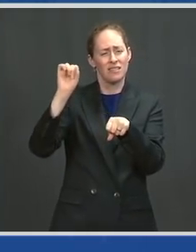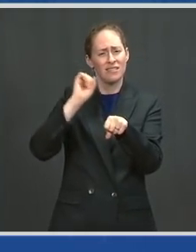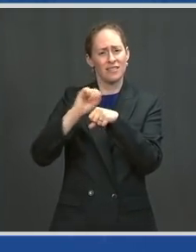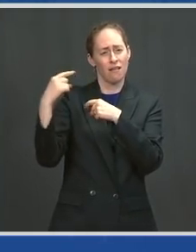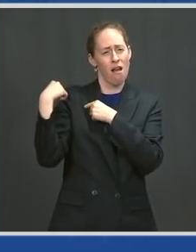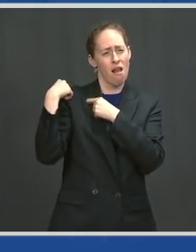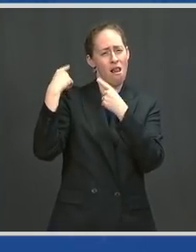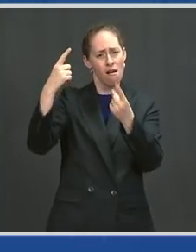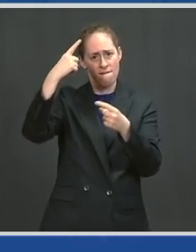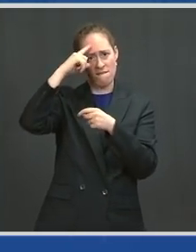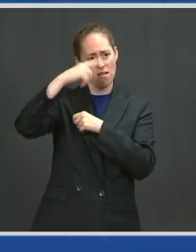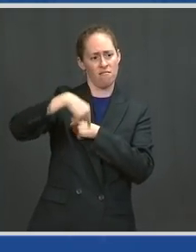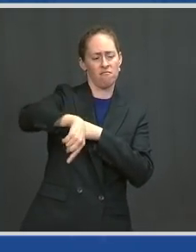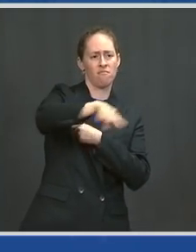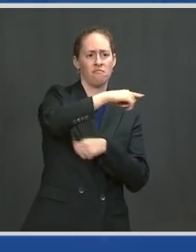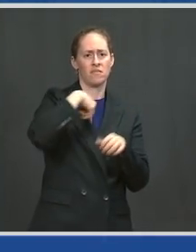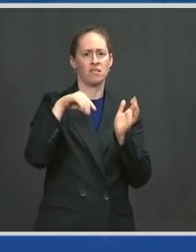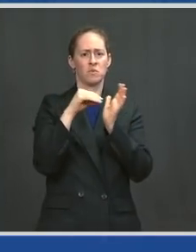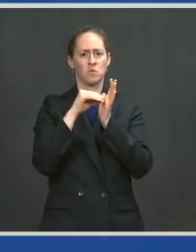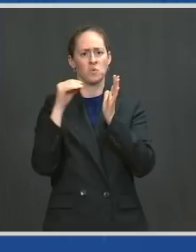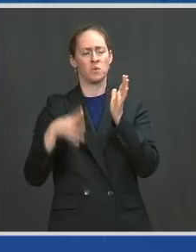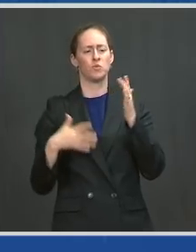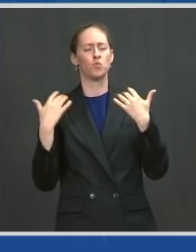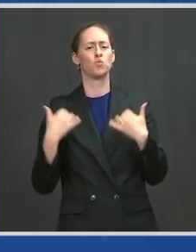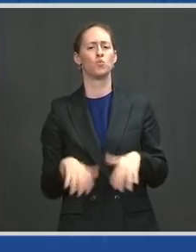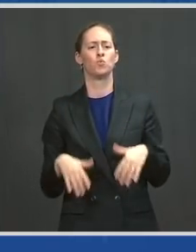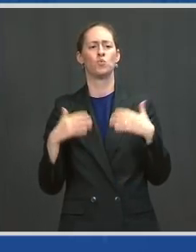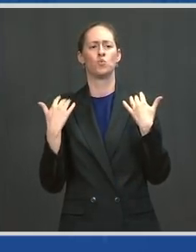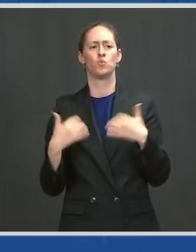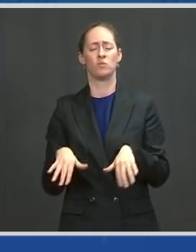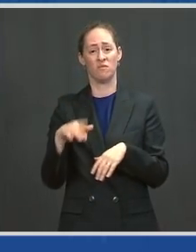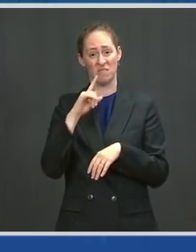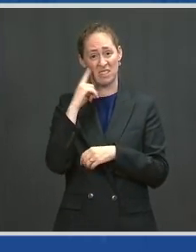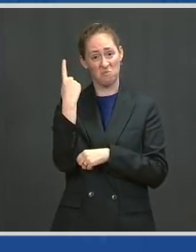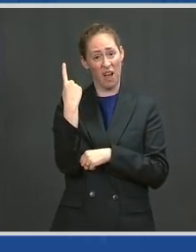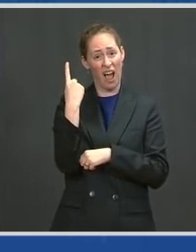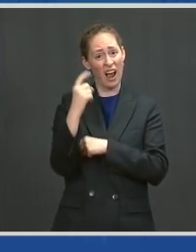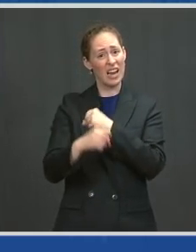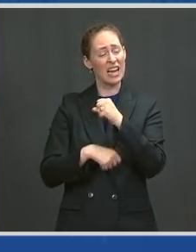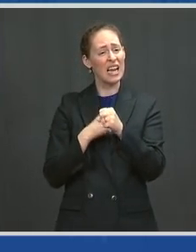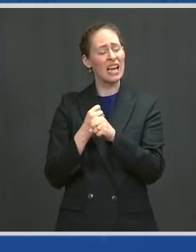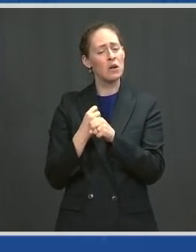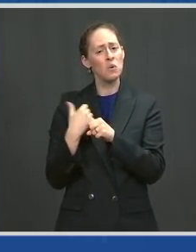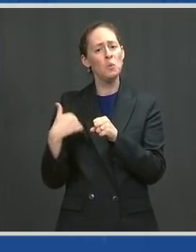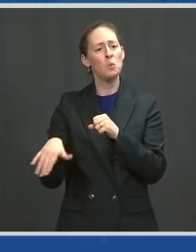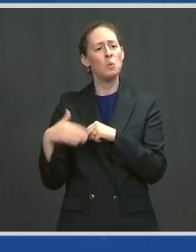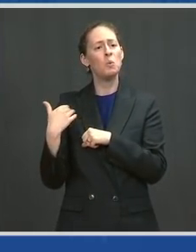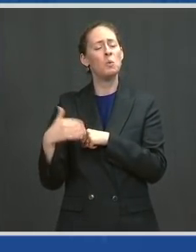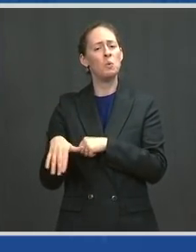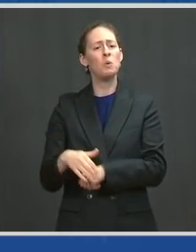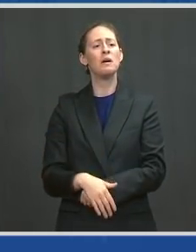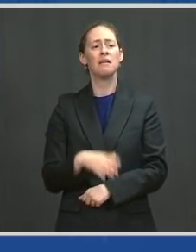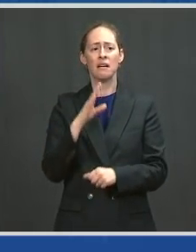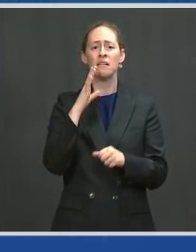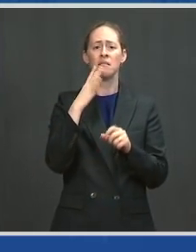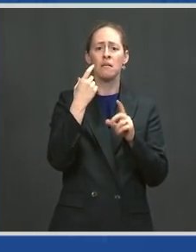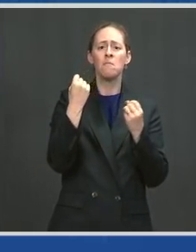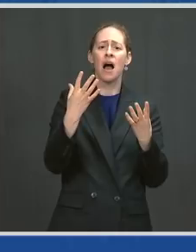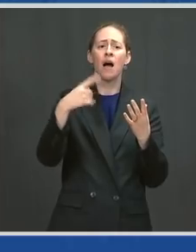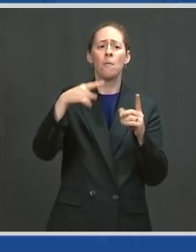year. It's been a long year. For months, my brothers and I, my parents,